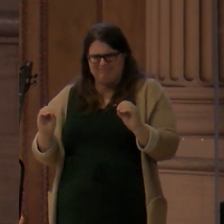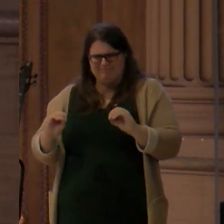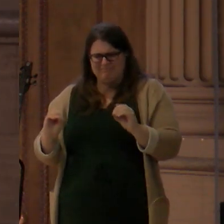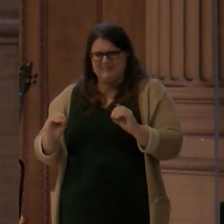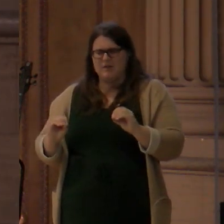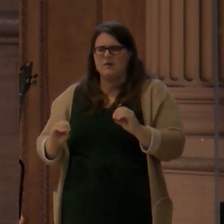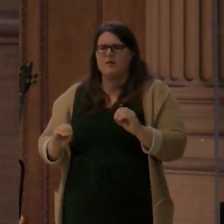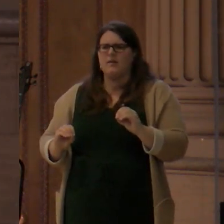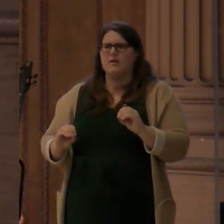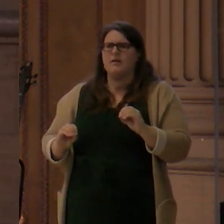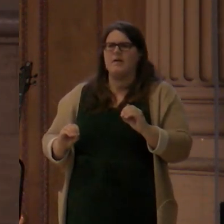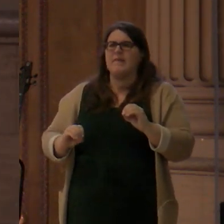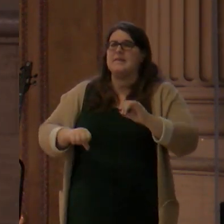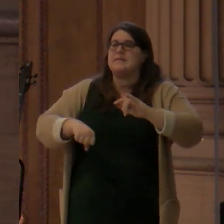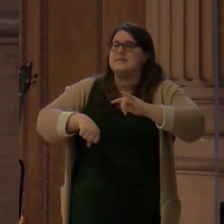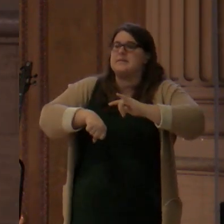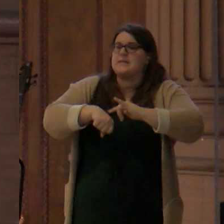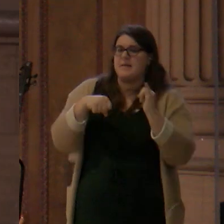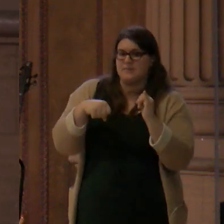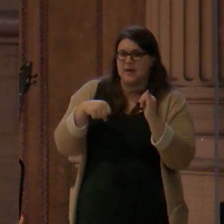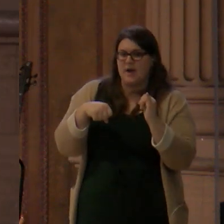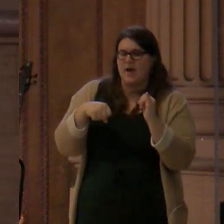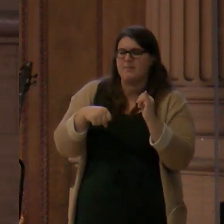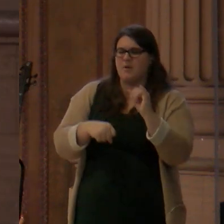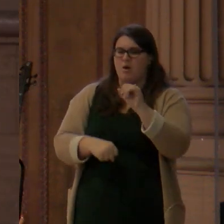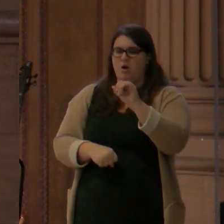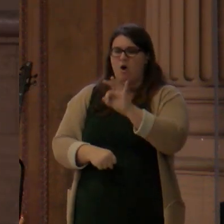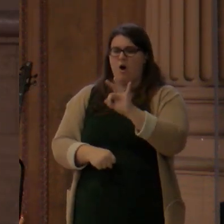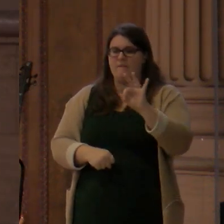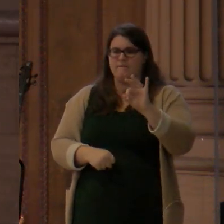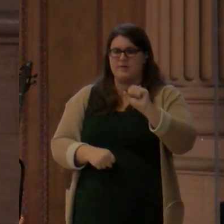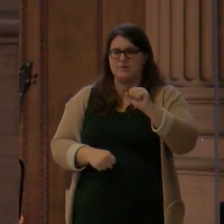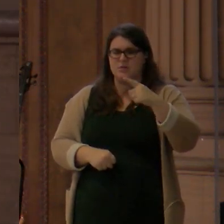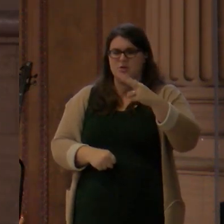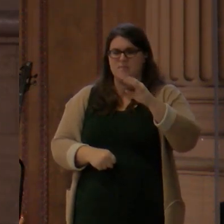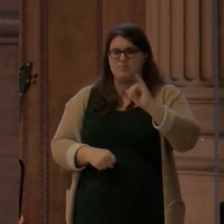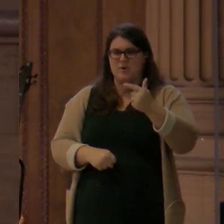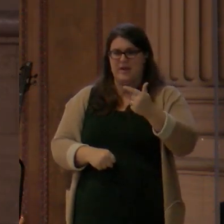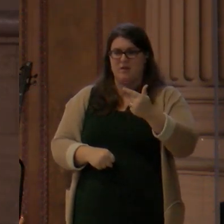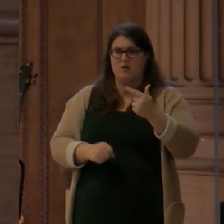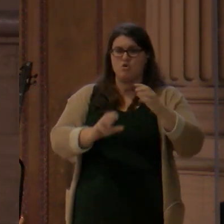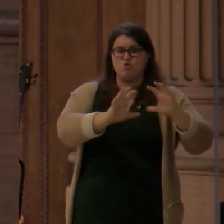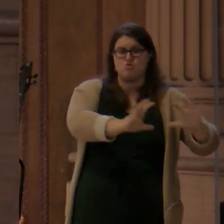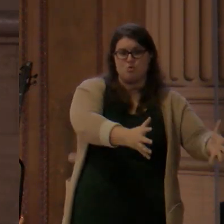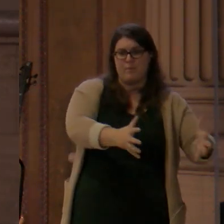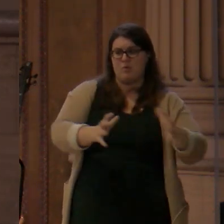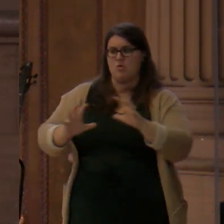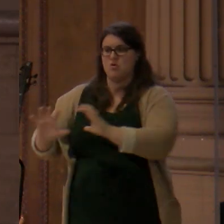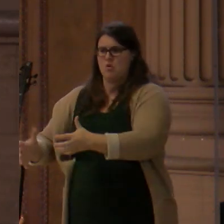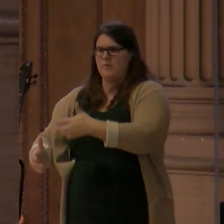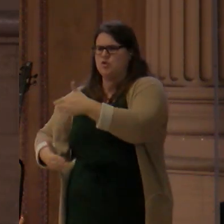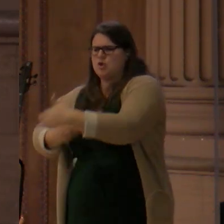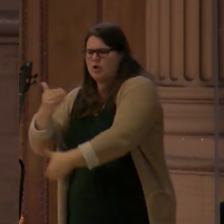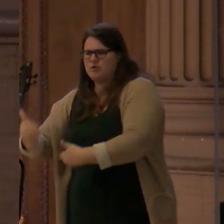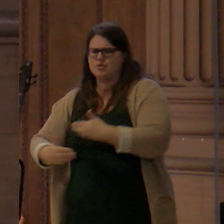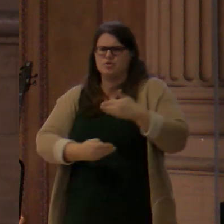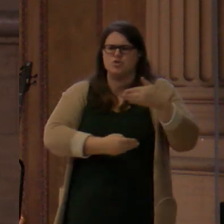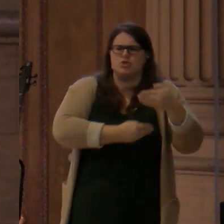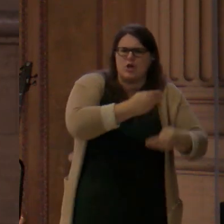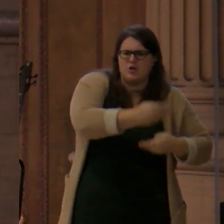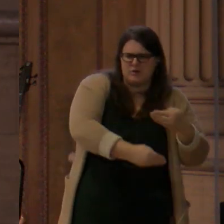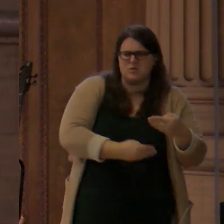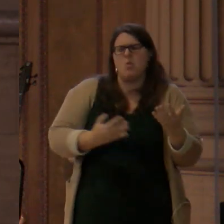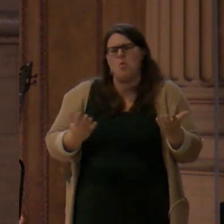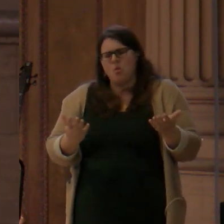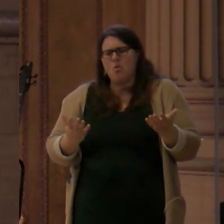the word offspring in this translation can also be translated as seed. And this theme of a seed runs throughout the entire